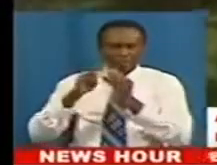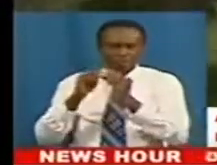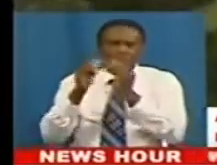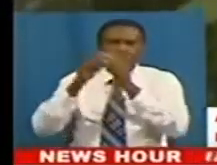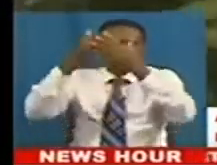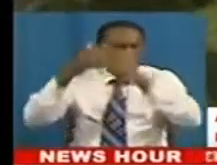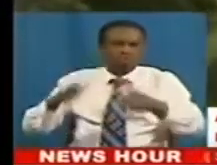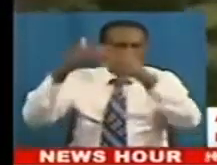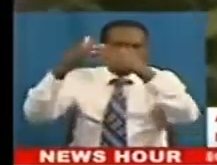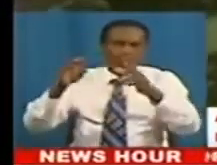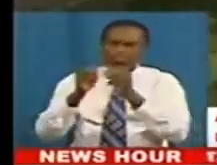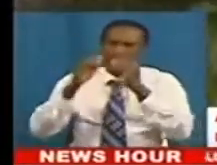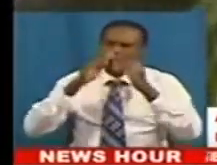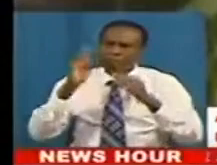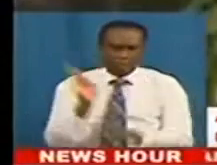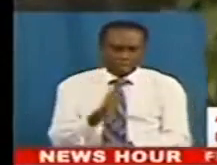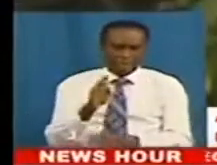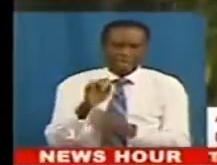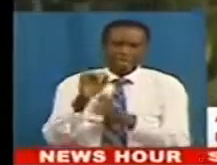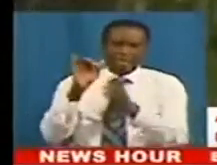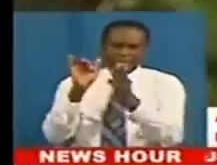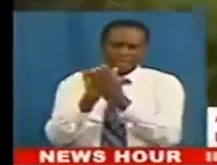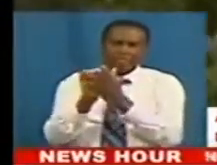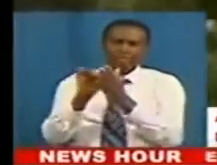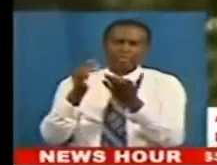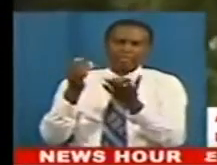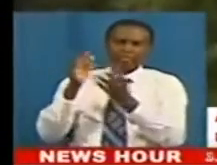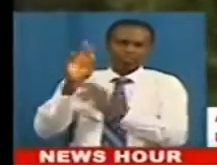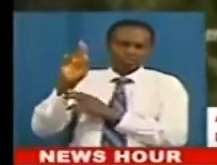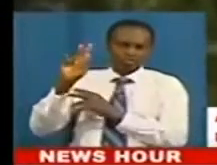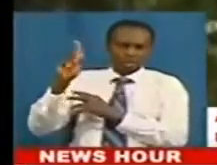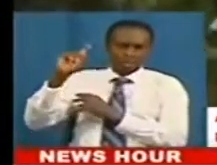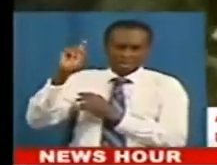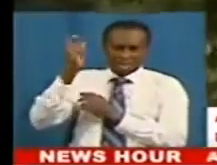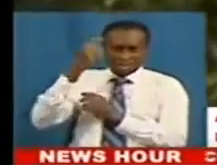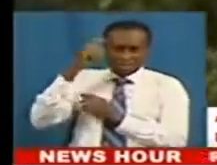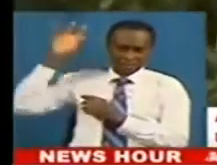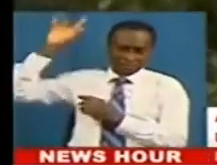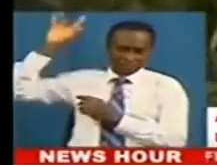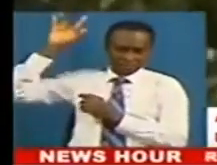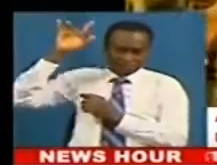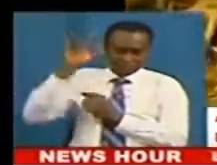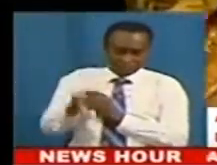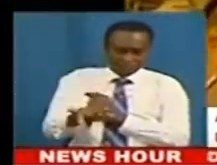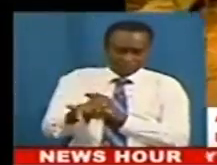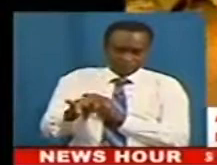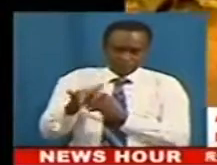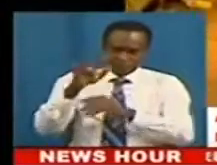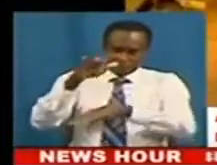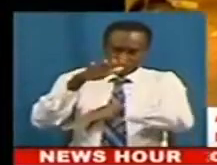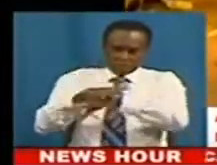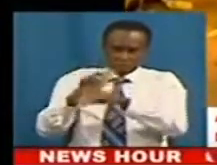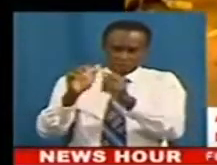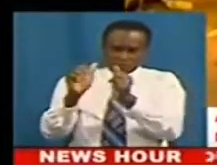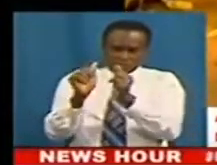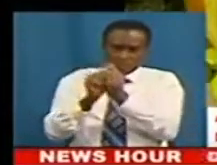To ensure better yields and the resultant increase in sales, the UK government, the Council for